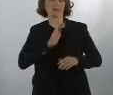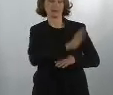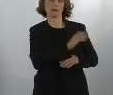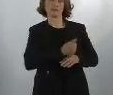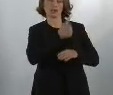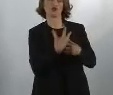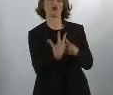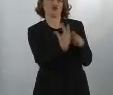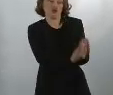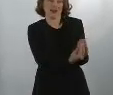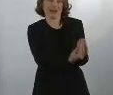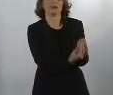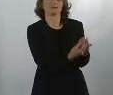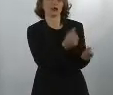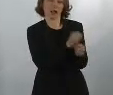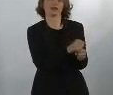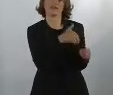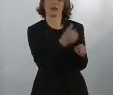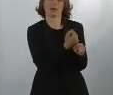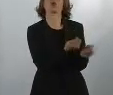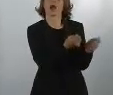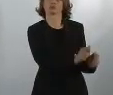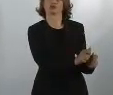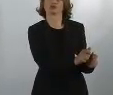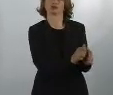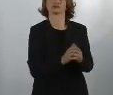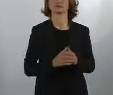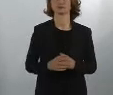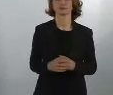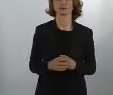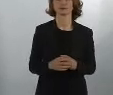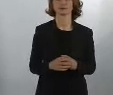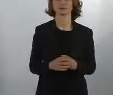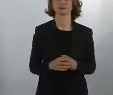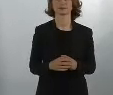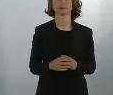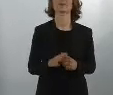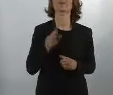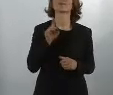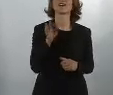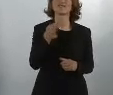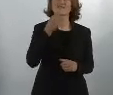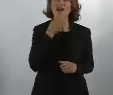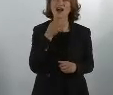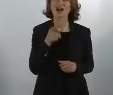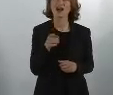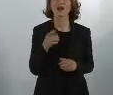this issue will then be concluded and finalized during the Portuguese presidency.